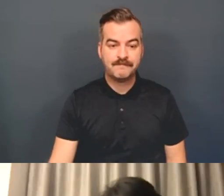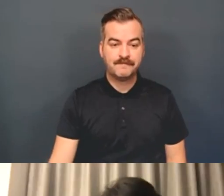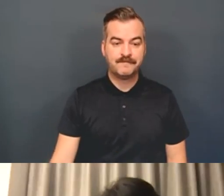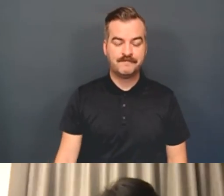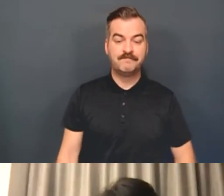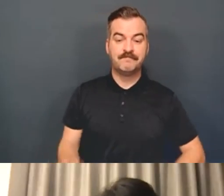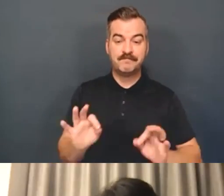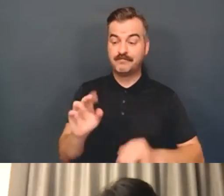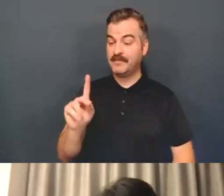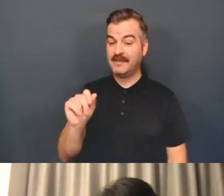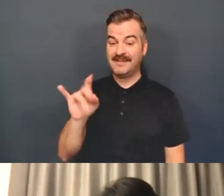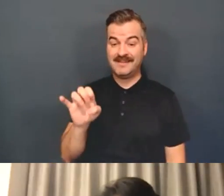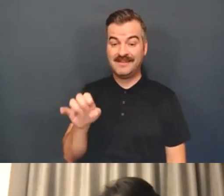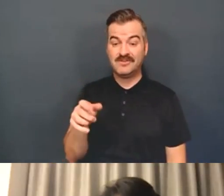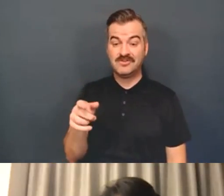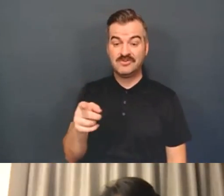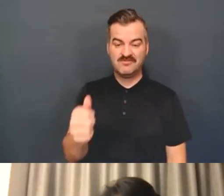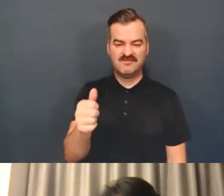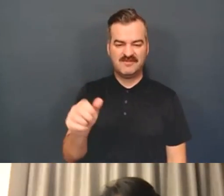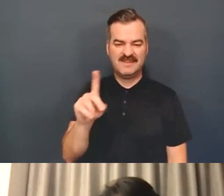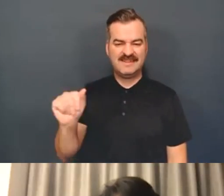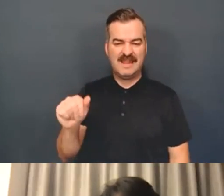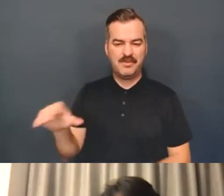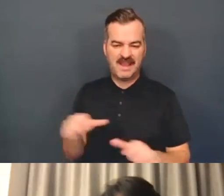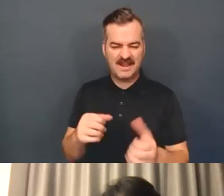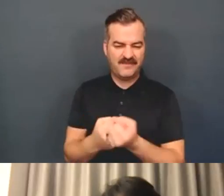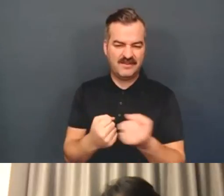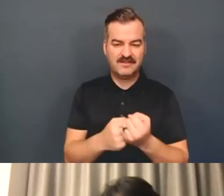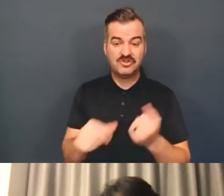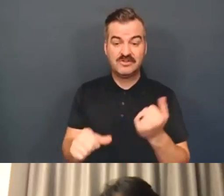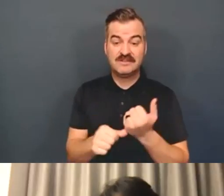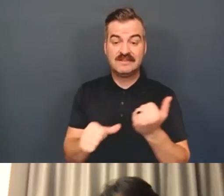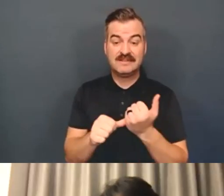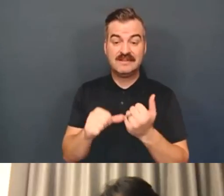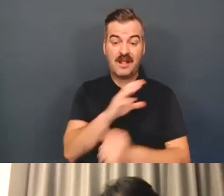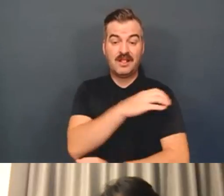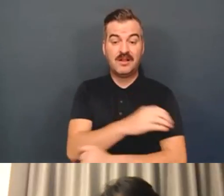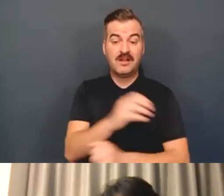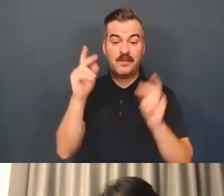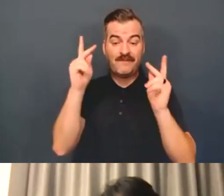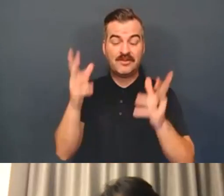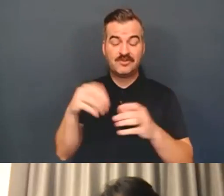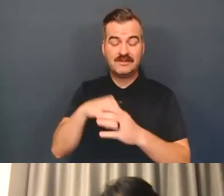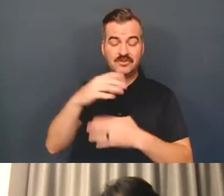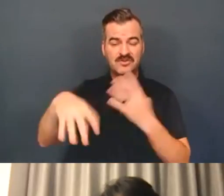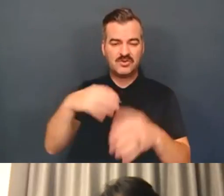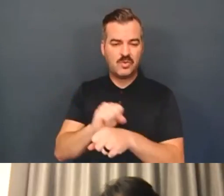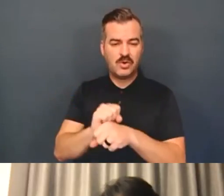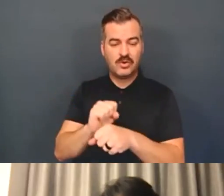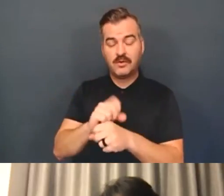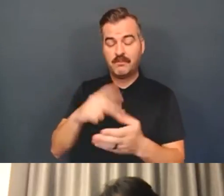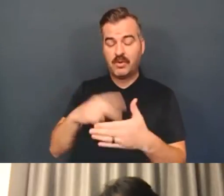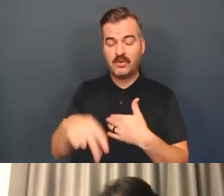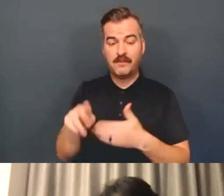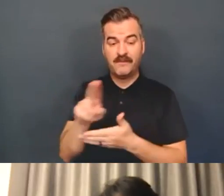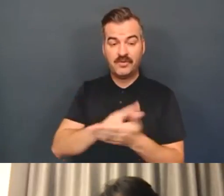Katie Sabin is a disabled activist and an assistant clinical professor in the social work program at the University of